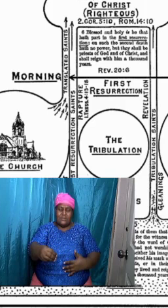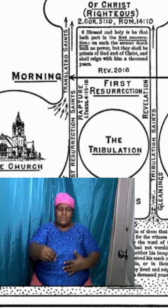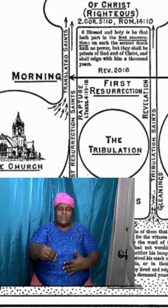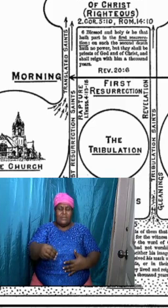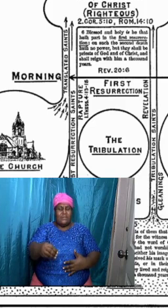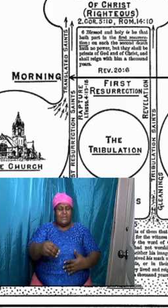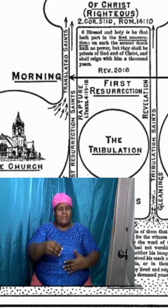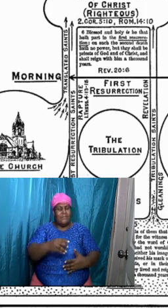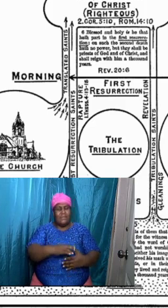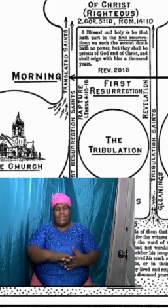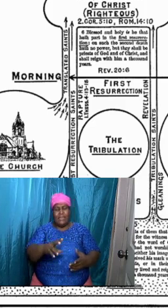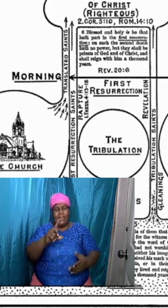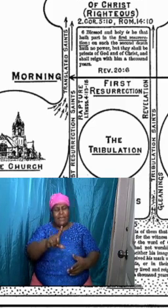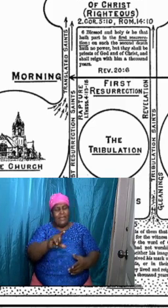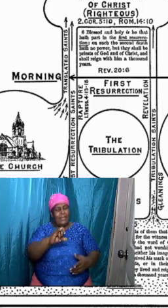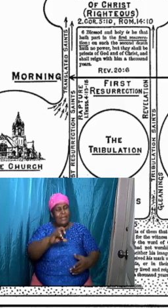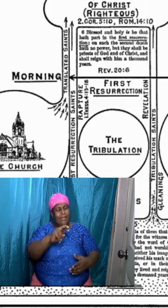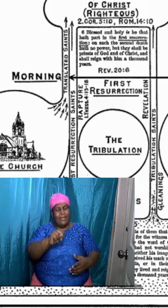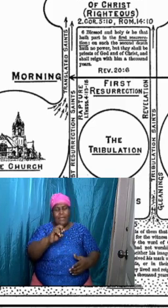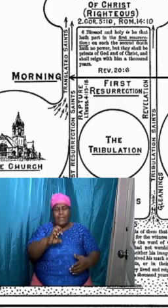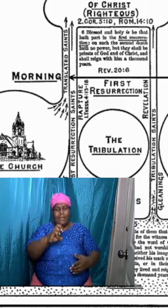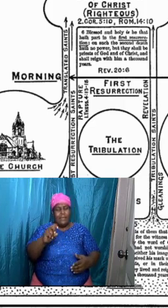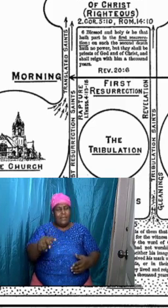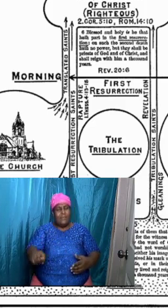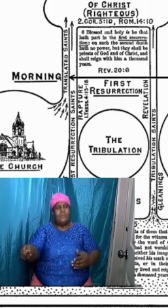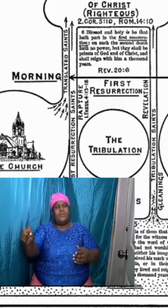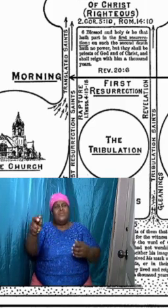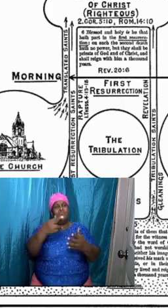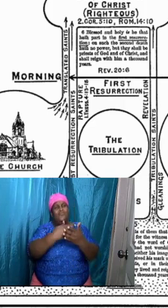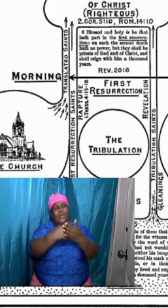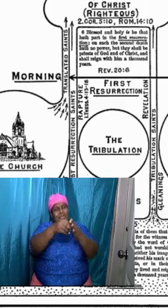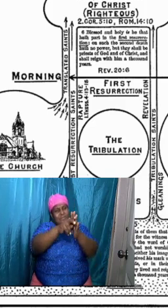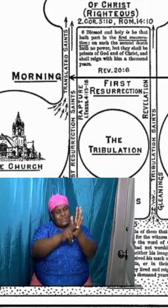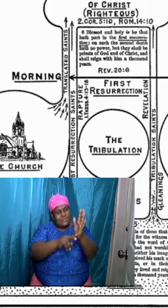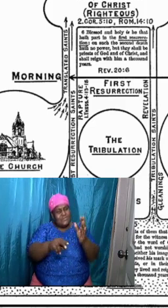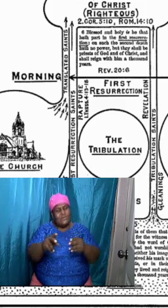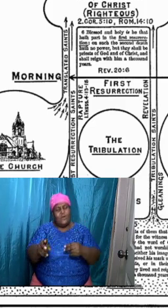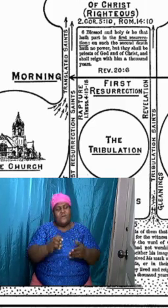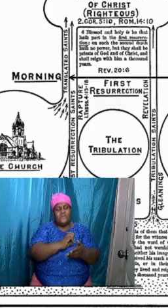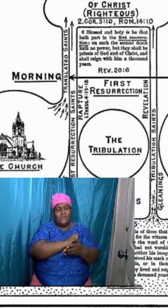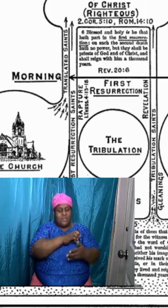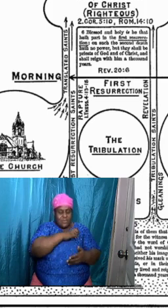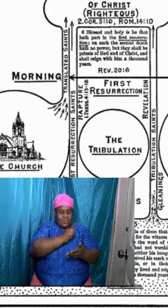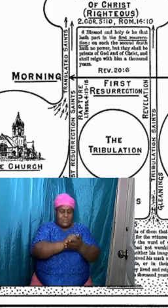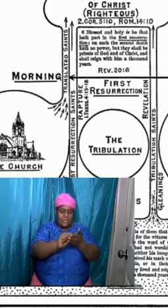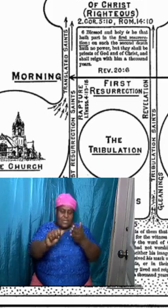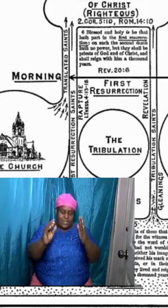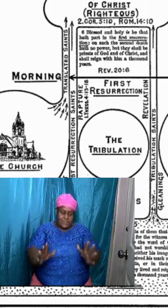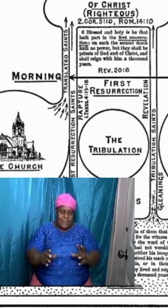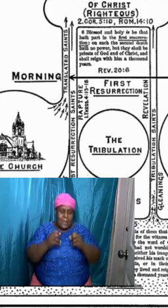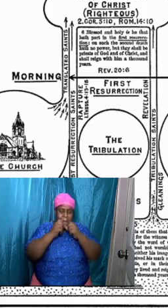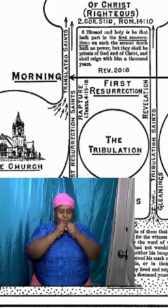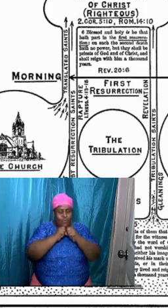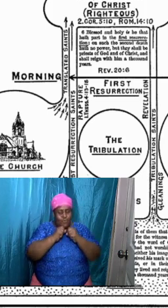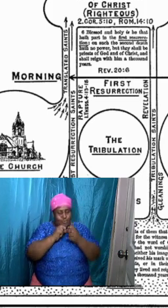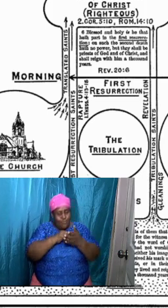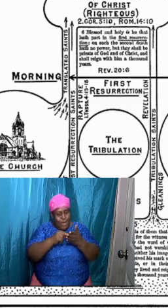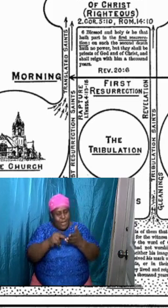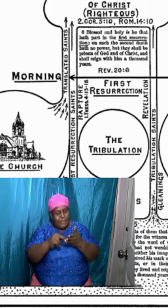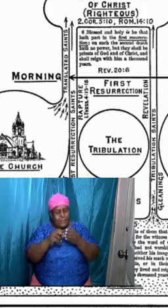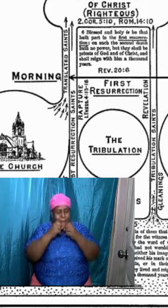of saints. And He said unto me, Write, blessed are they which are called unto the marriage